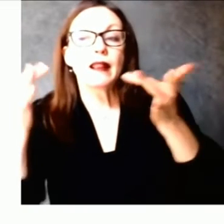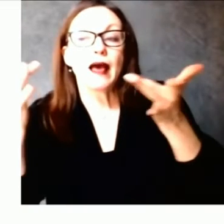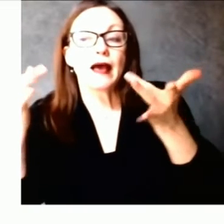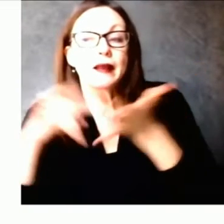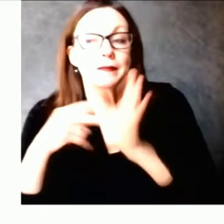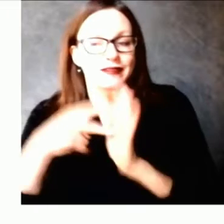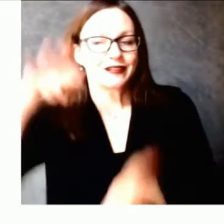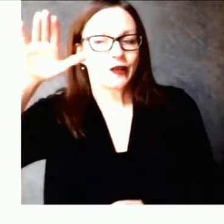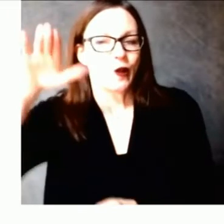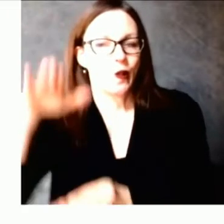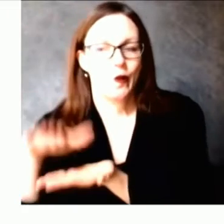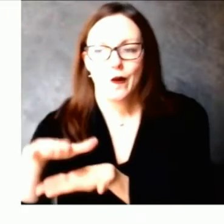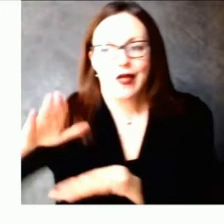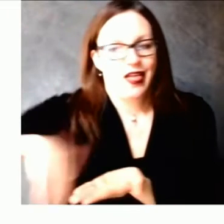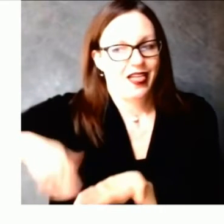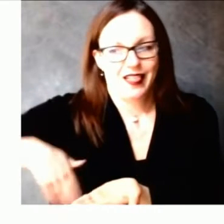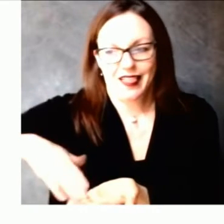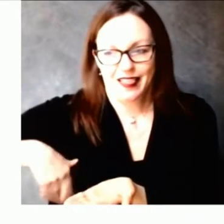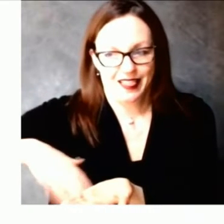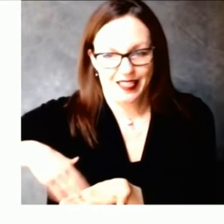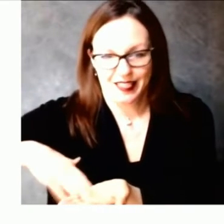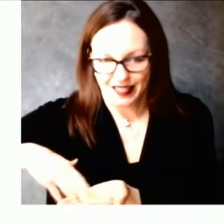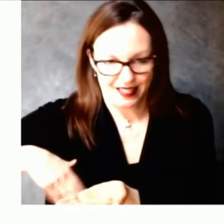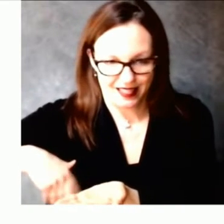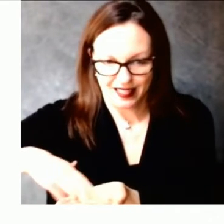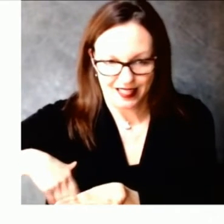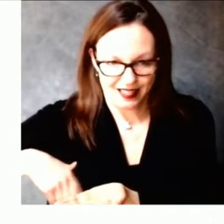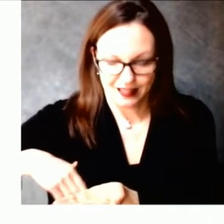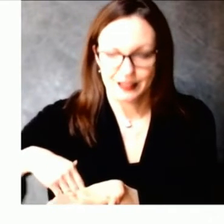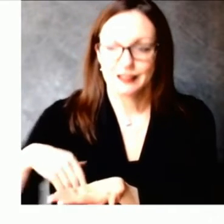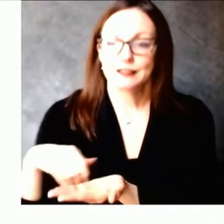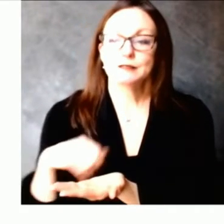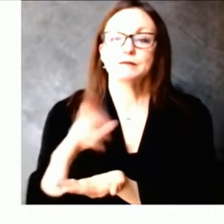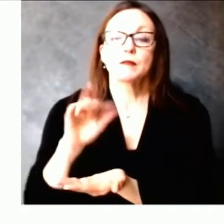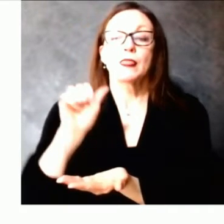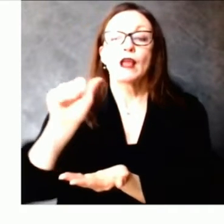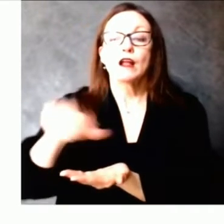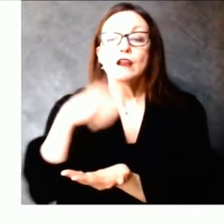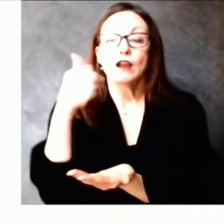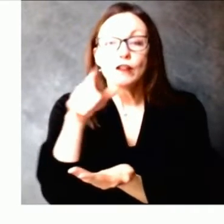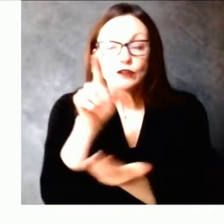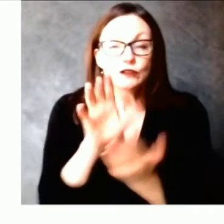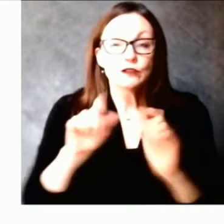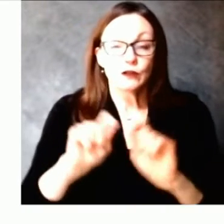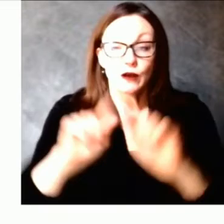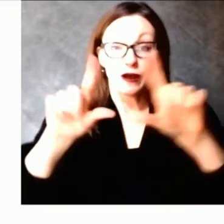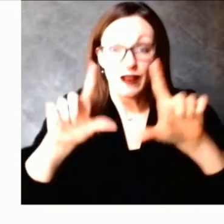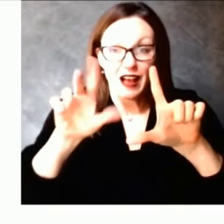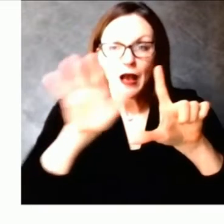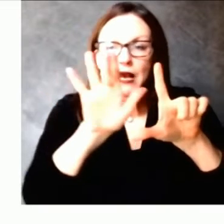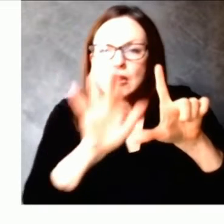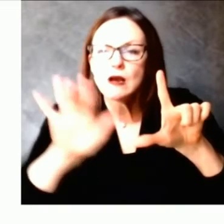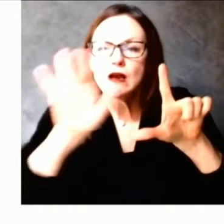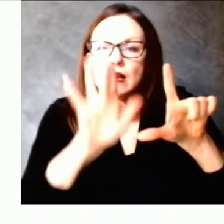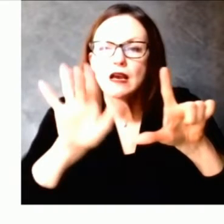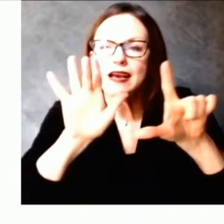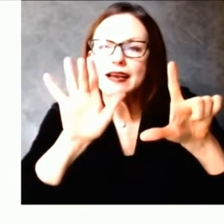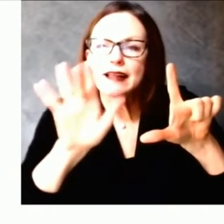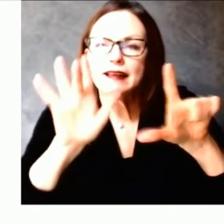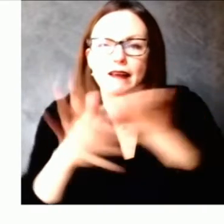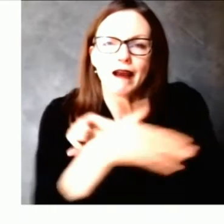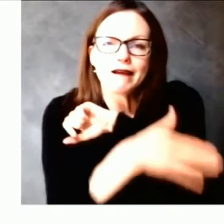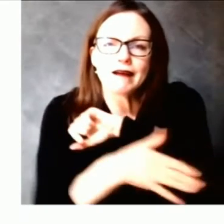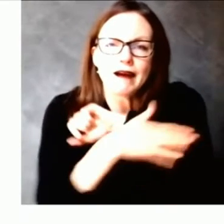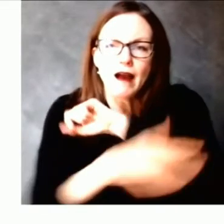and a box appears with the county's population along with the number and percentage of first and second doses.